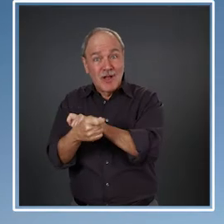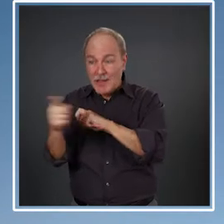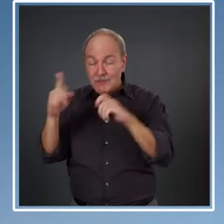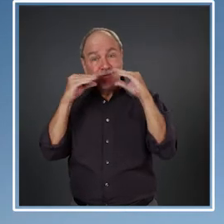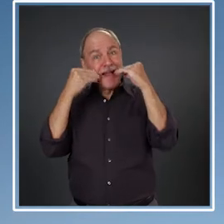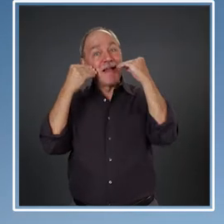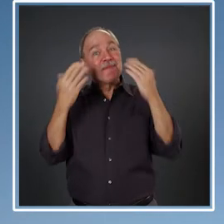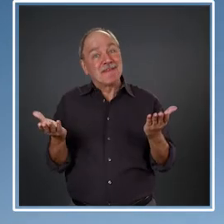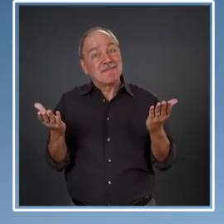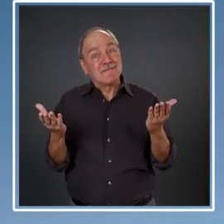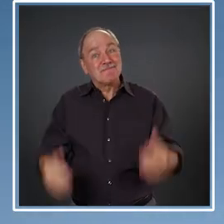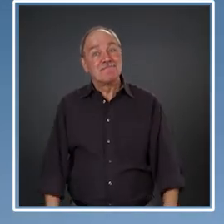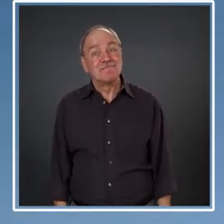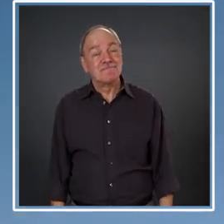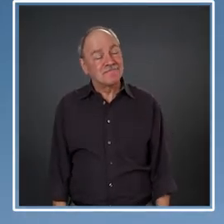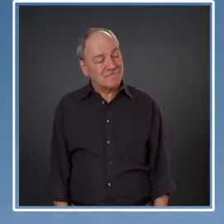Sammy throws the basketball.